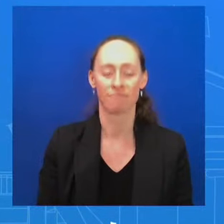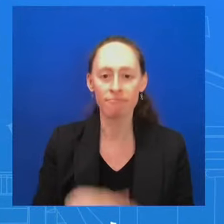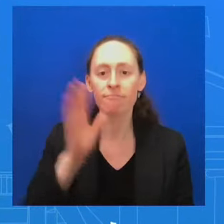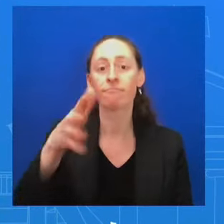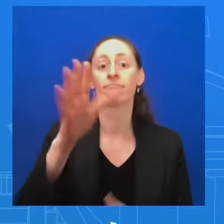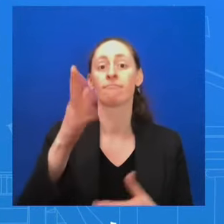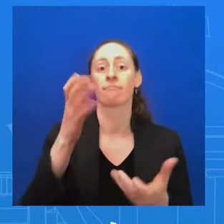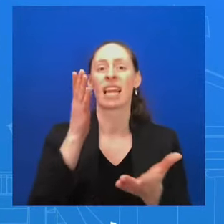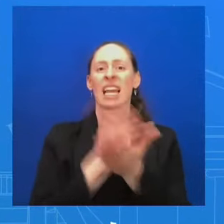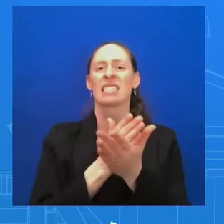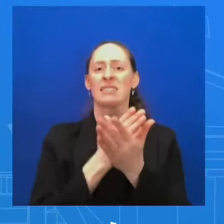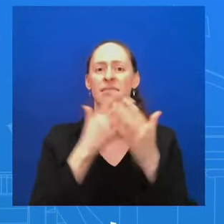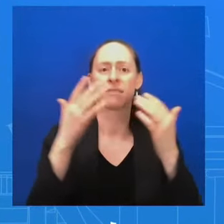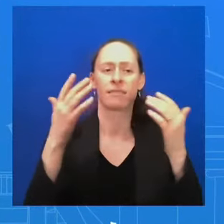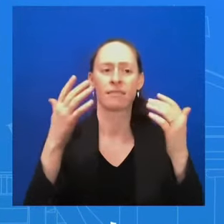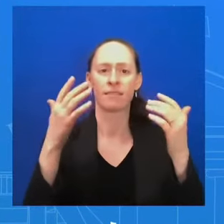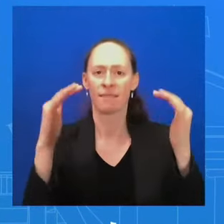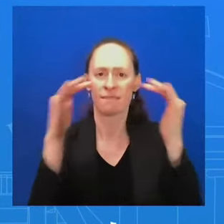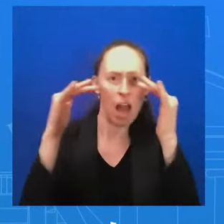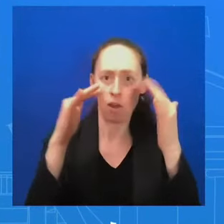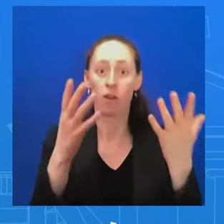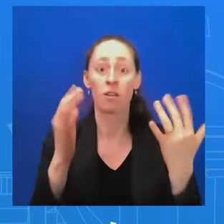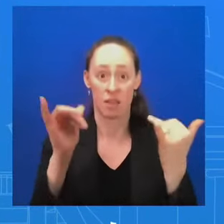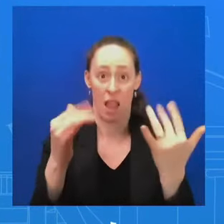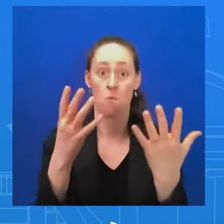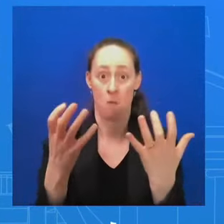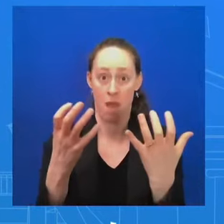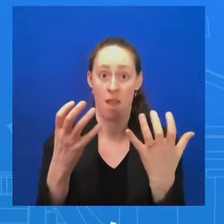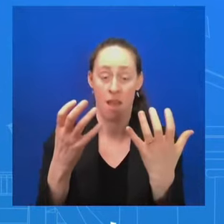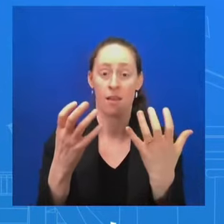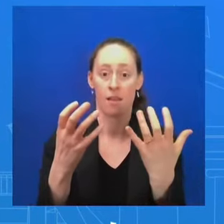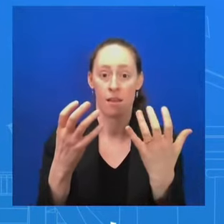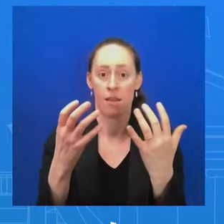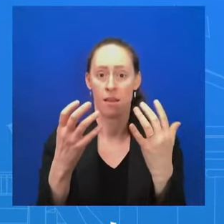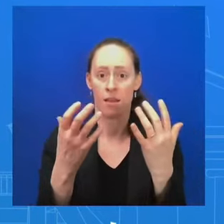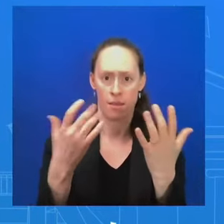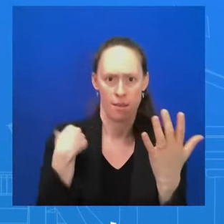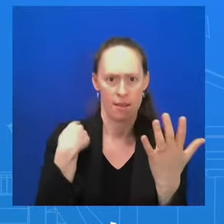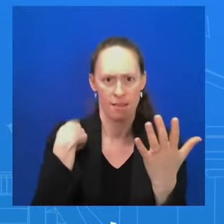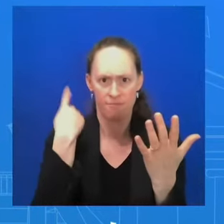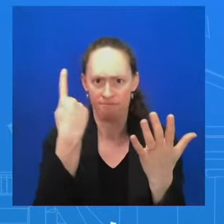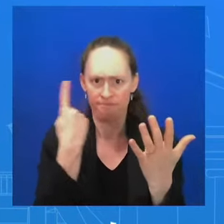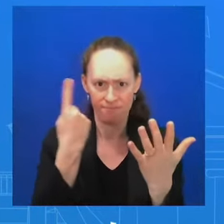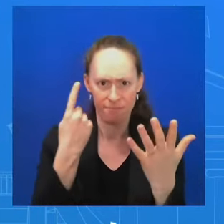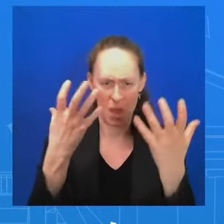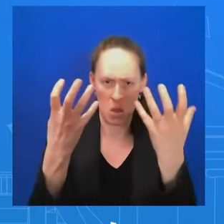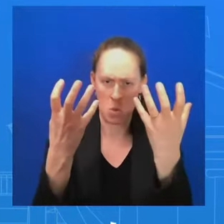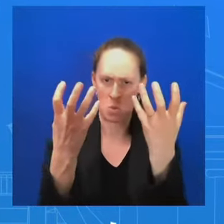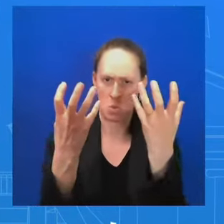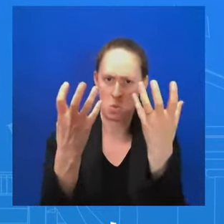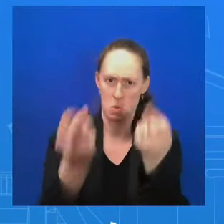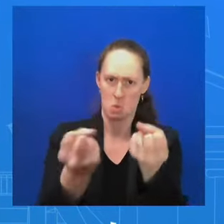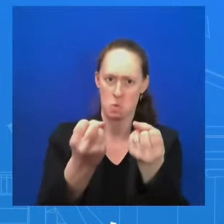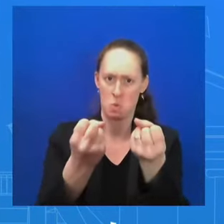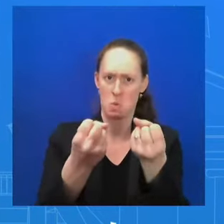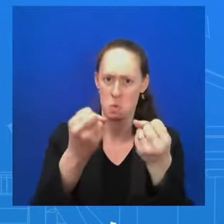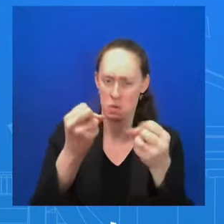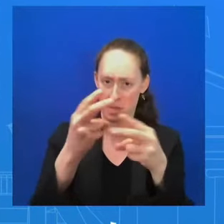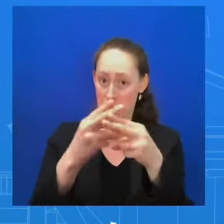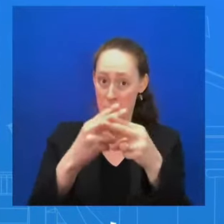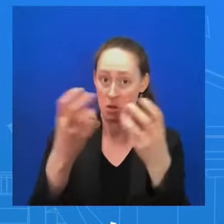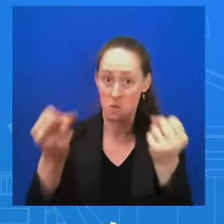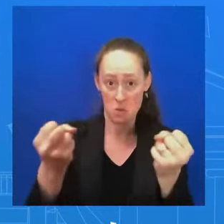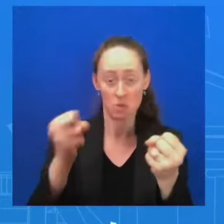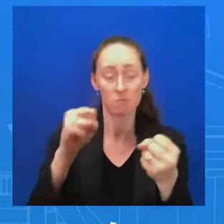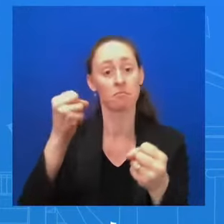He says that there should be a ceasefire, and then the next, after